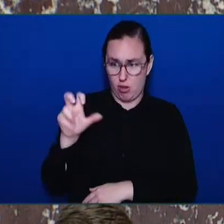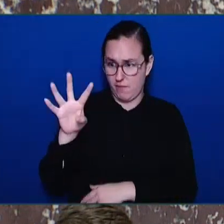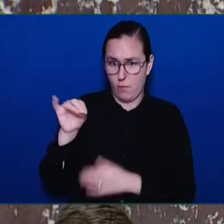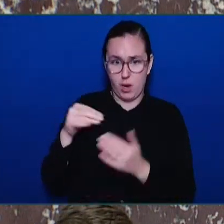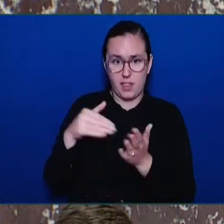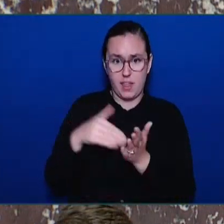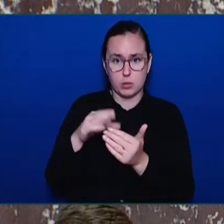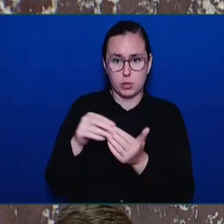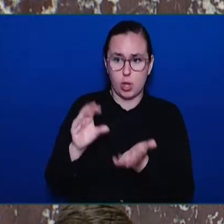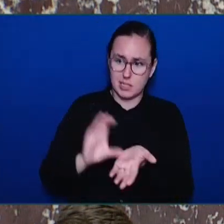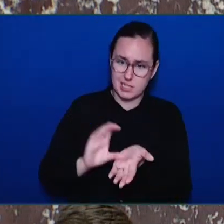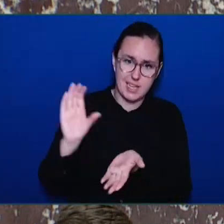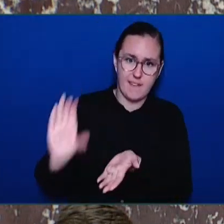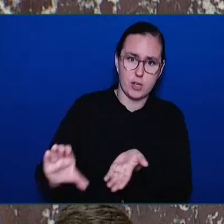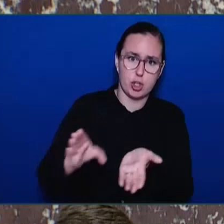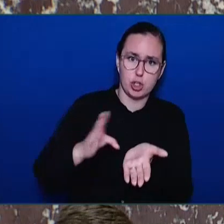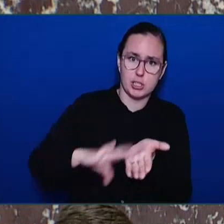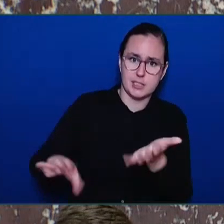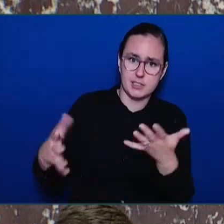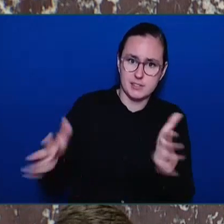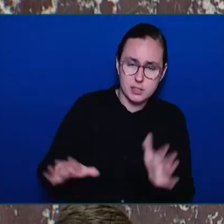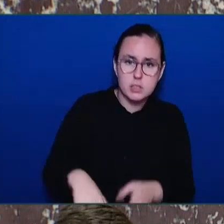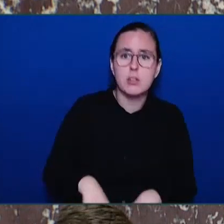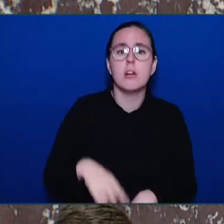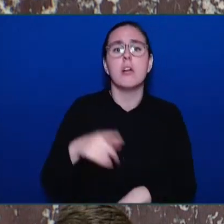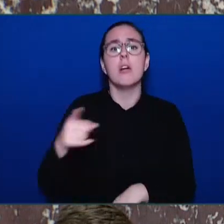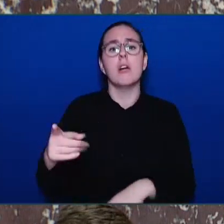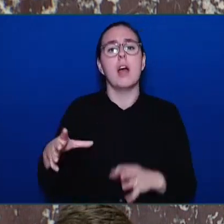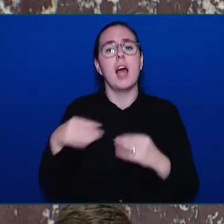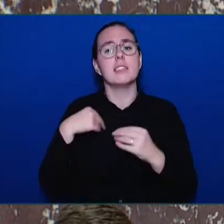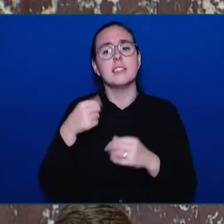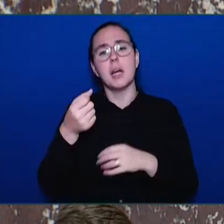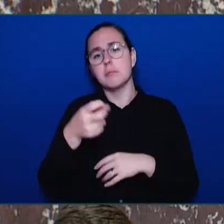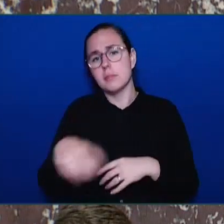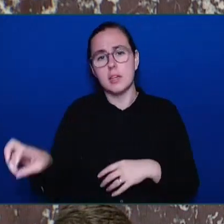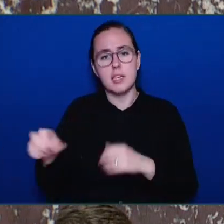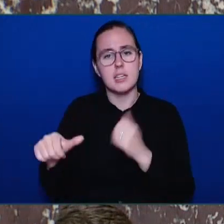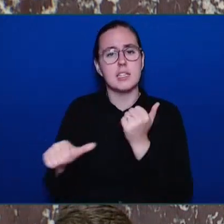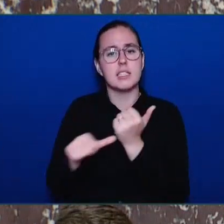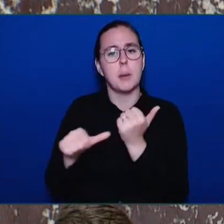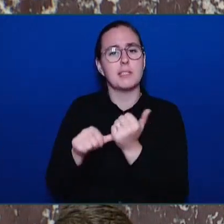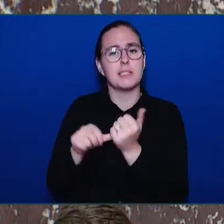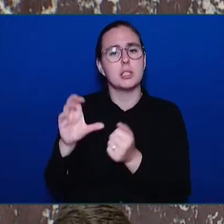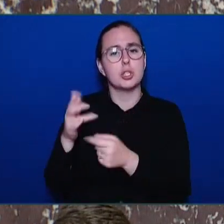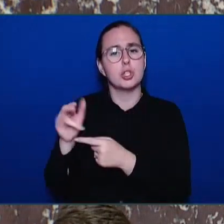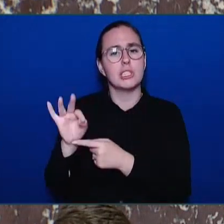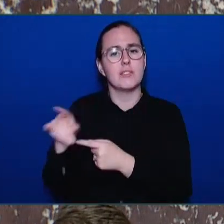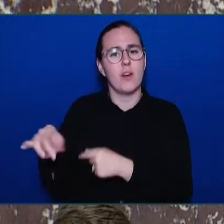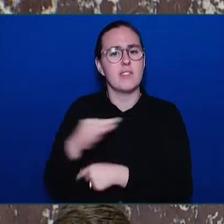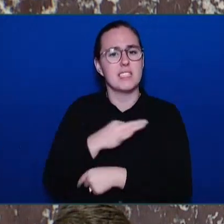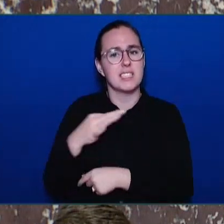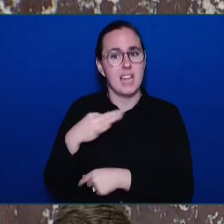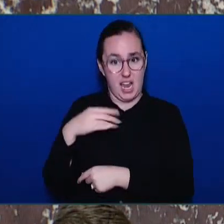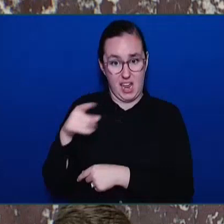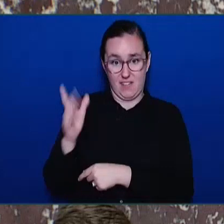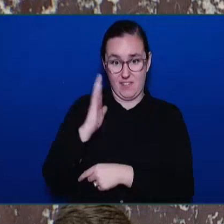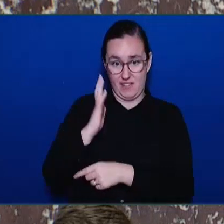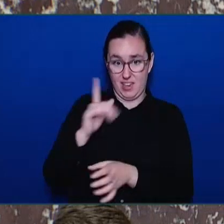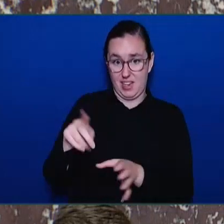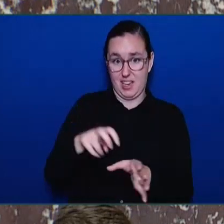the Premier's Deputy Chief of Staff, this Premier's Deputy Chief of Staff, but resigned very shortly afterwards and